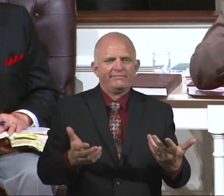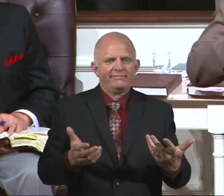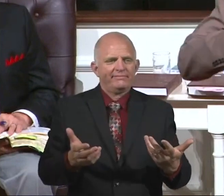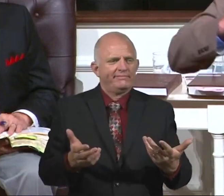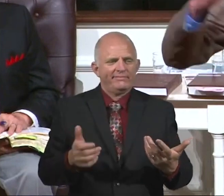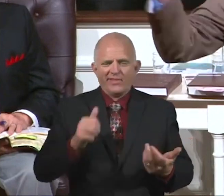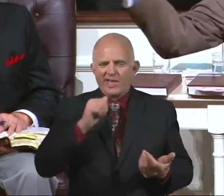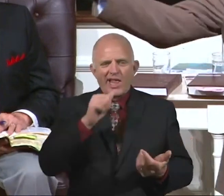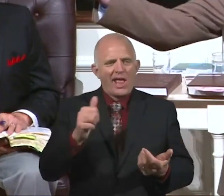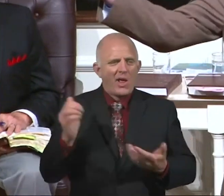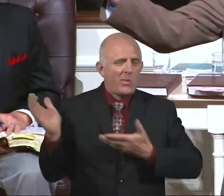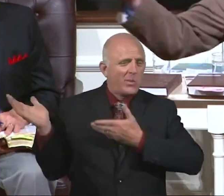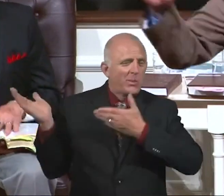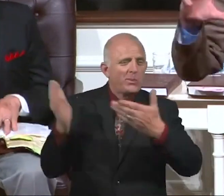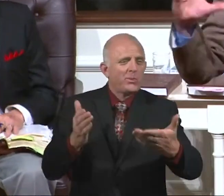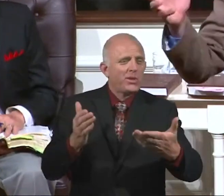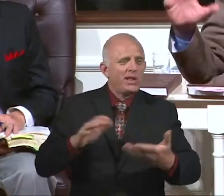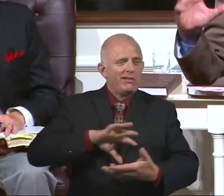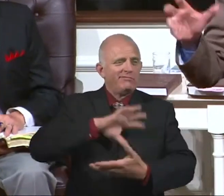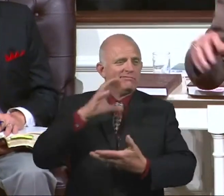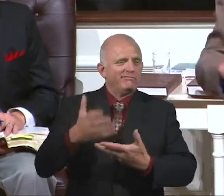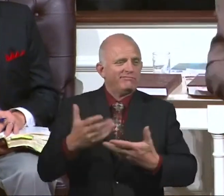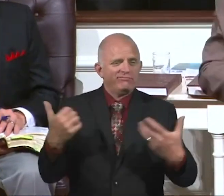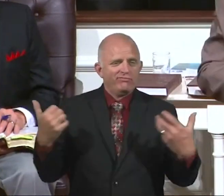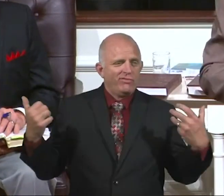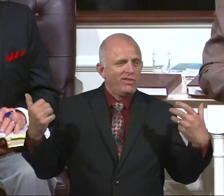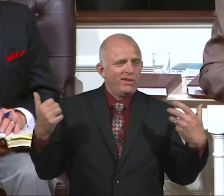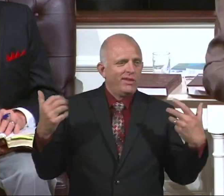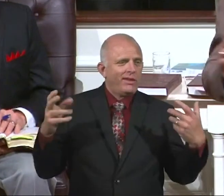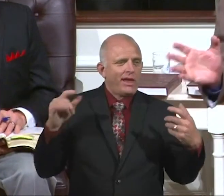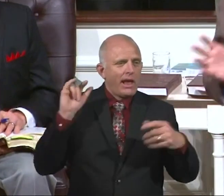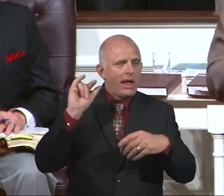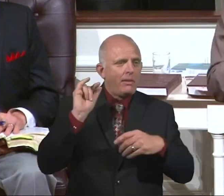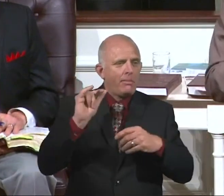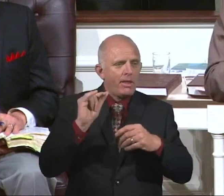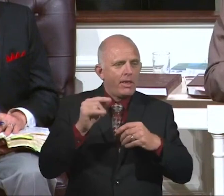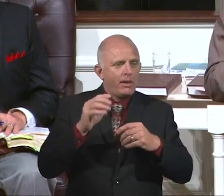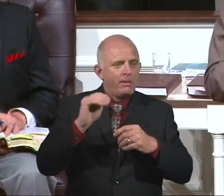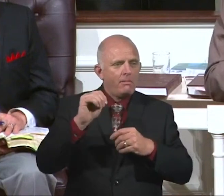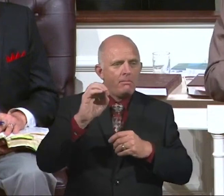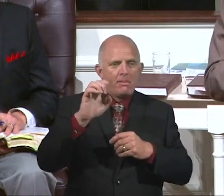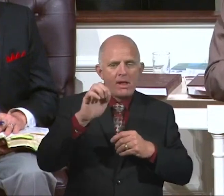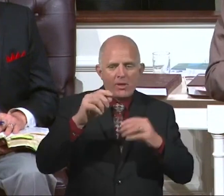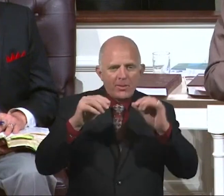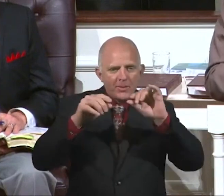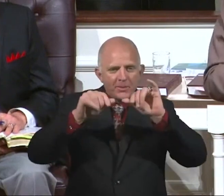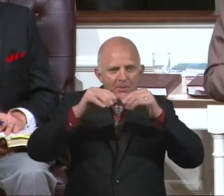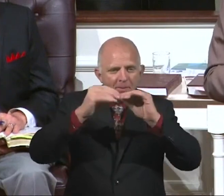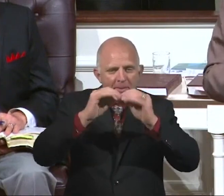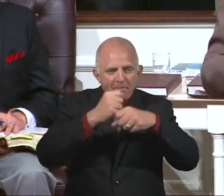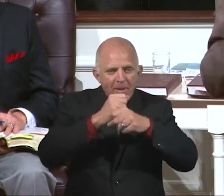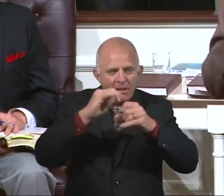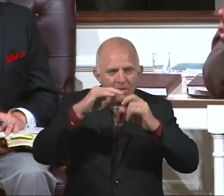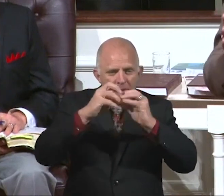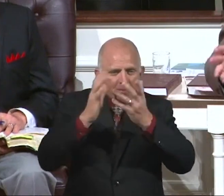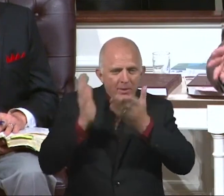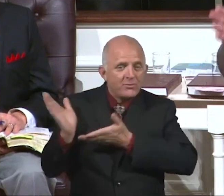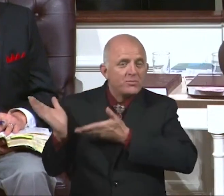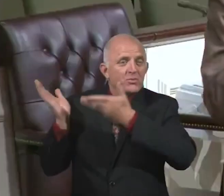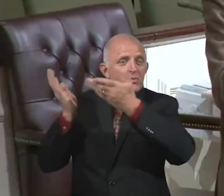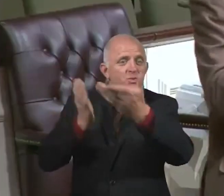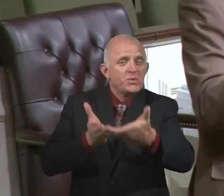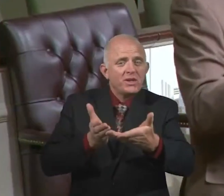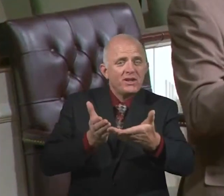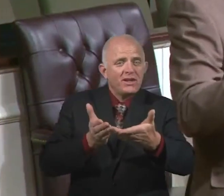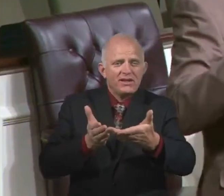They don't take a whole bunch, they don't take all their little airplane models they put together in the fifth grade with them. No, they just take what they need